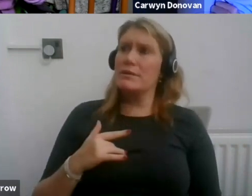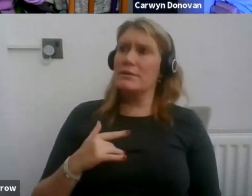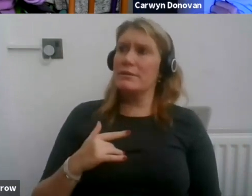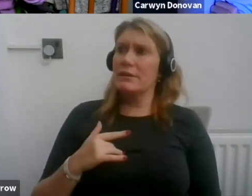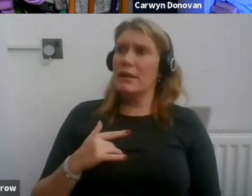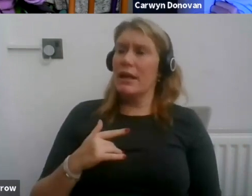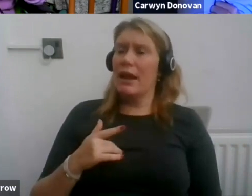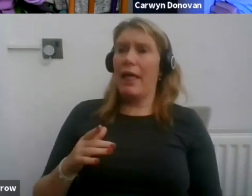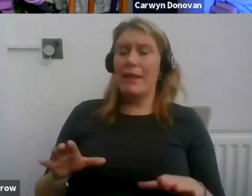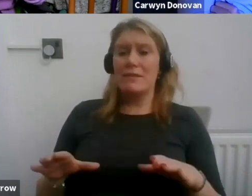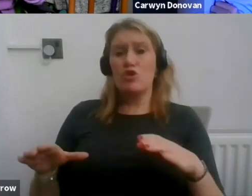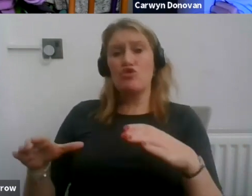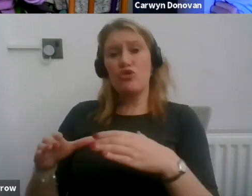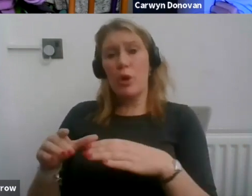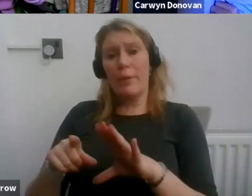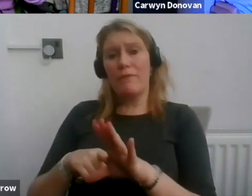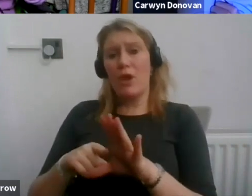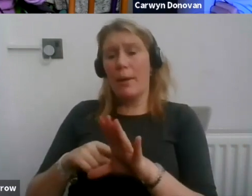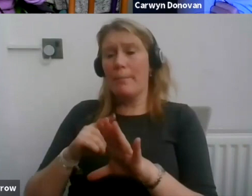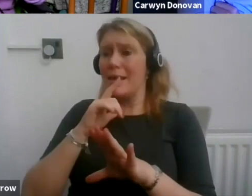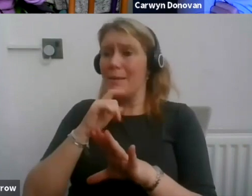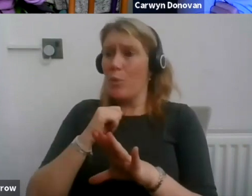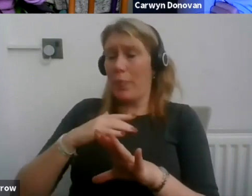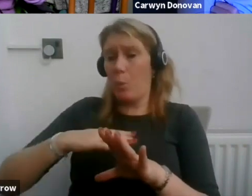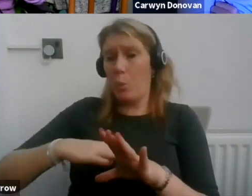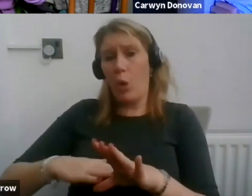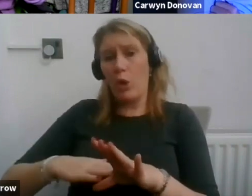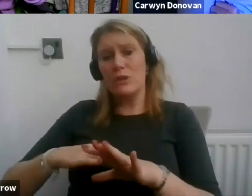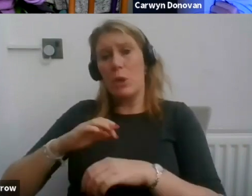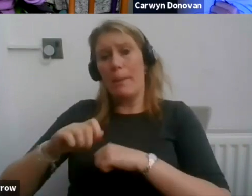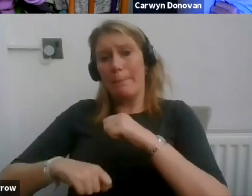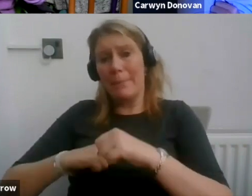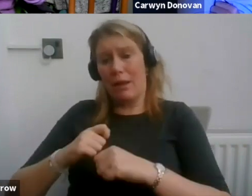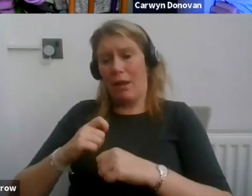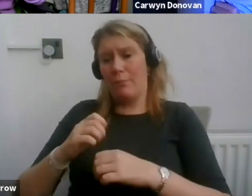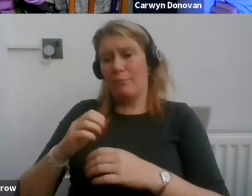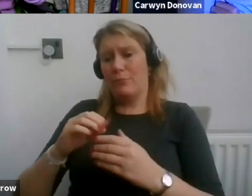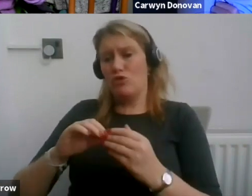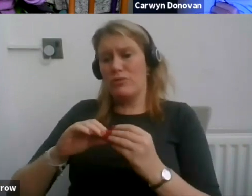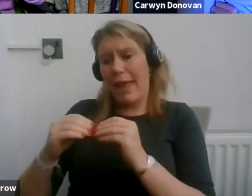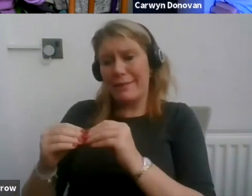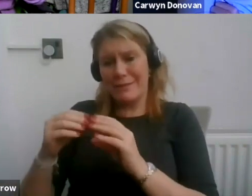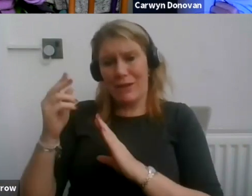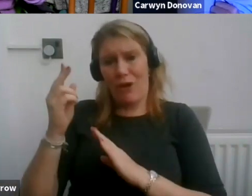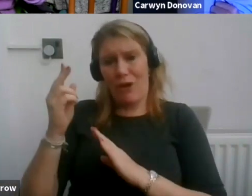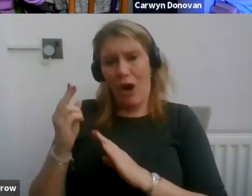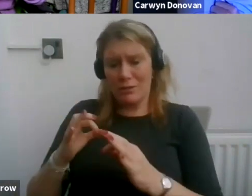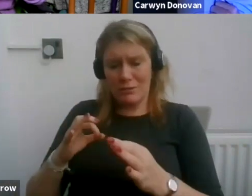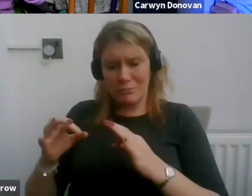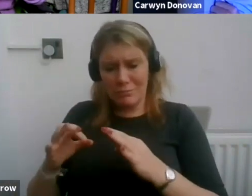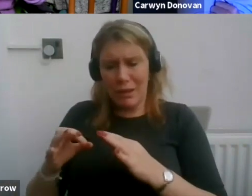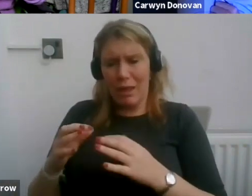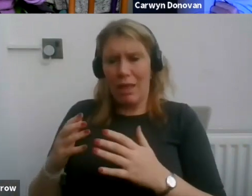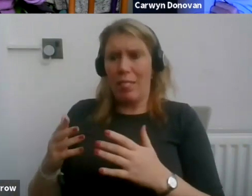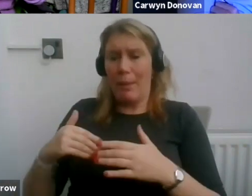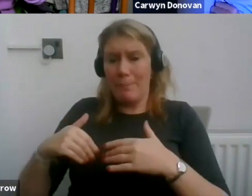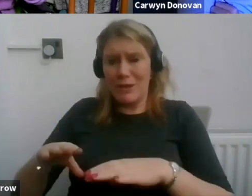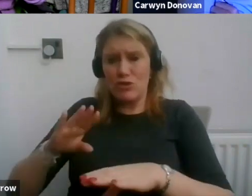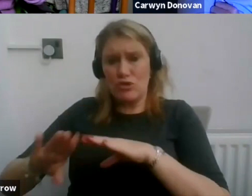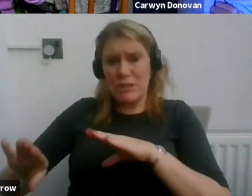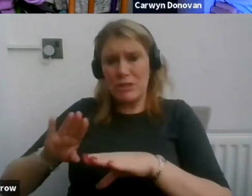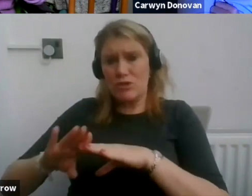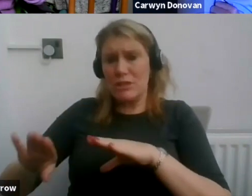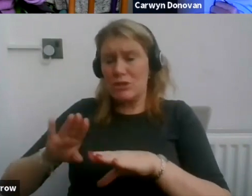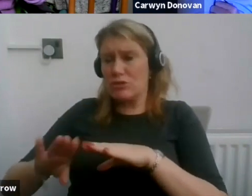group of young aspiring disabled people who've been training and training and training. but ironically have